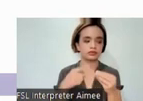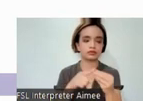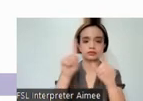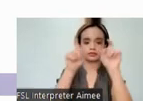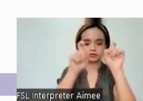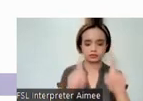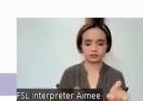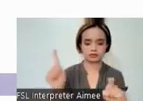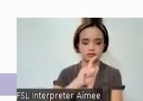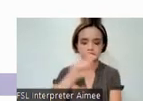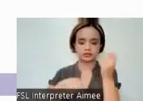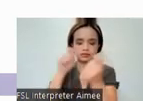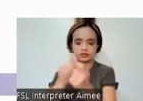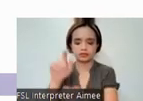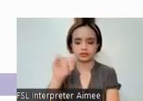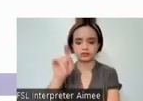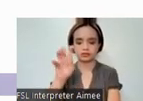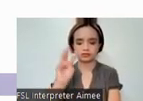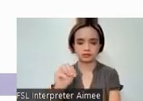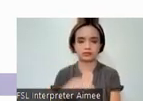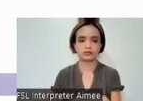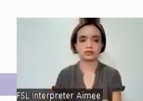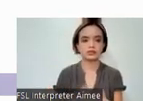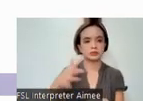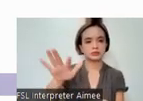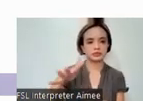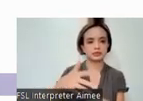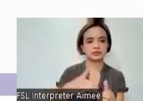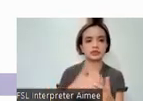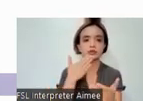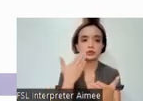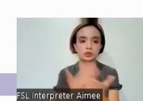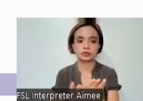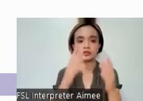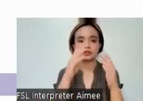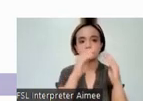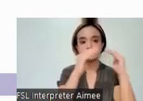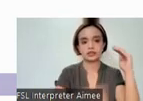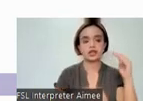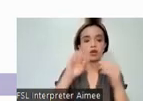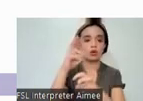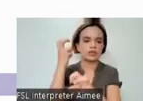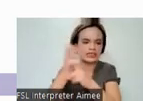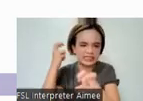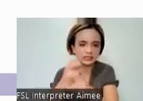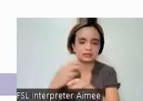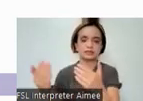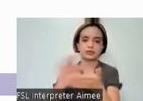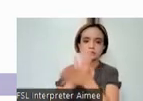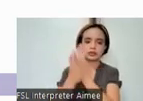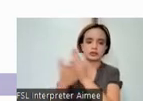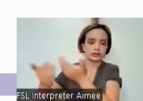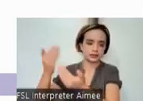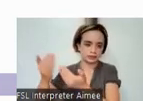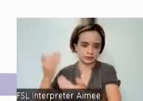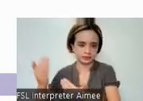particular items, from poor to very good discrimination, or from very difficult to very easy. We also